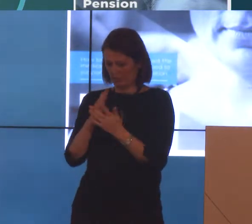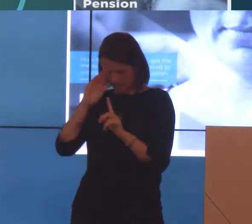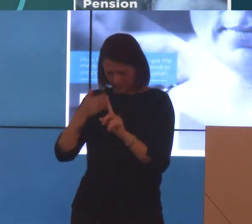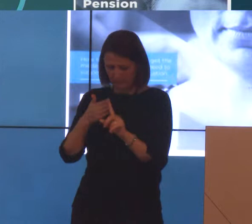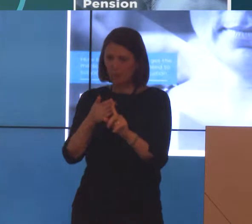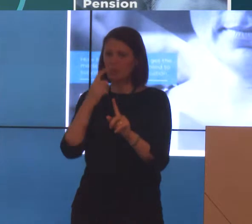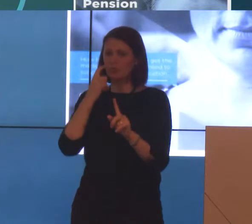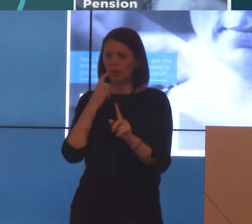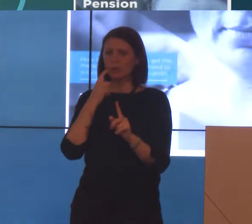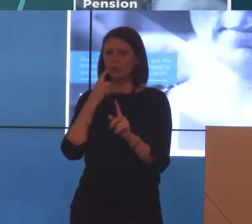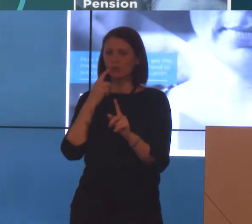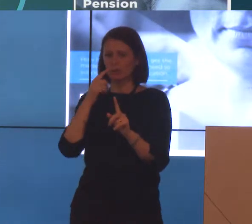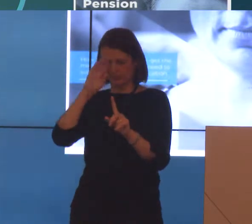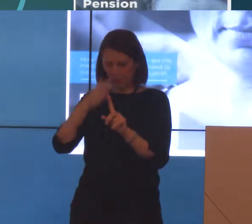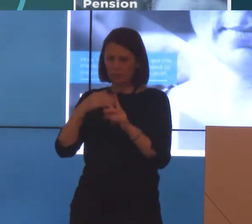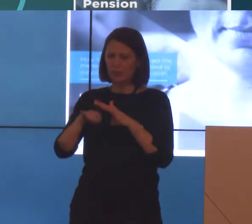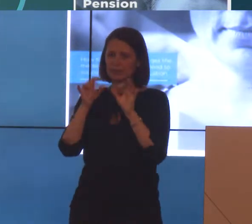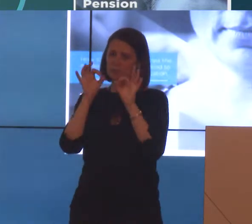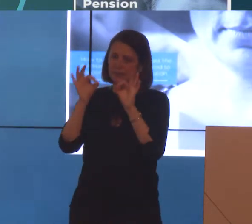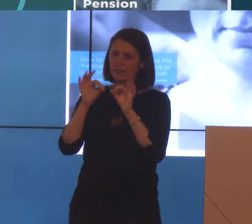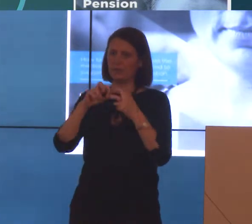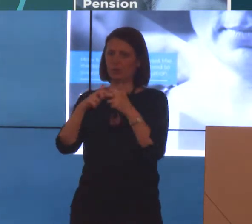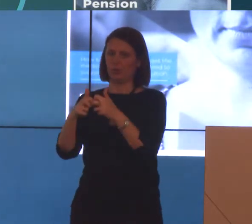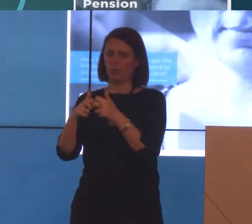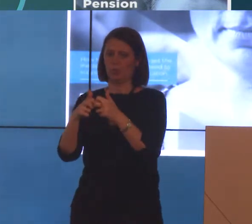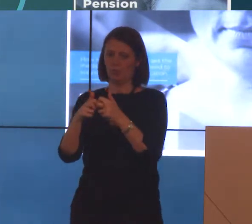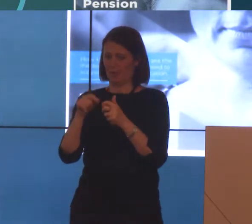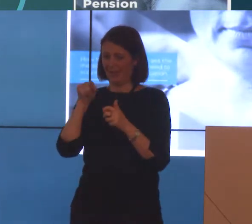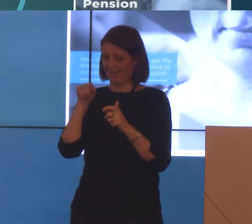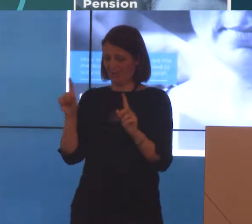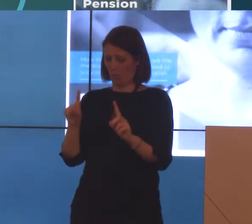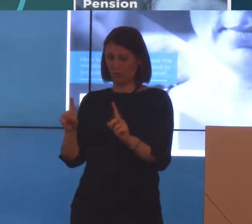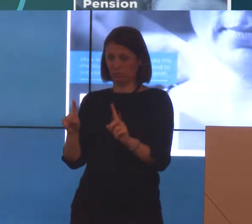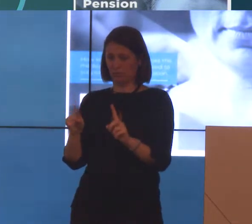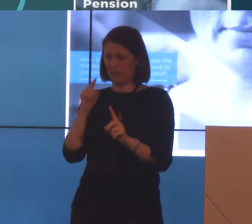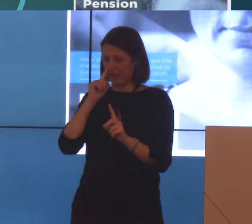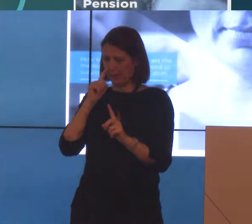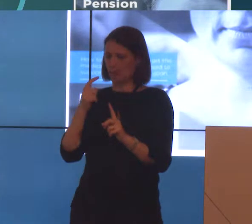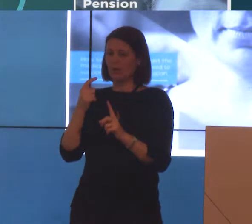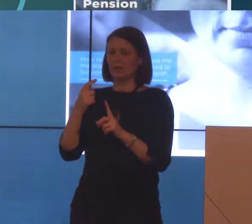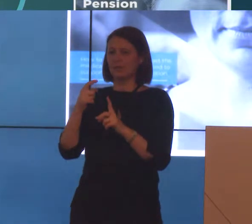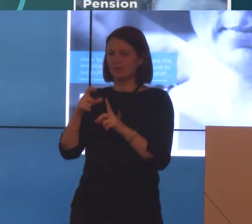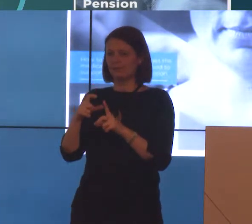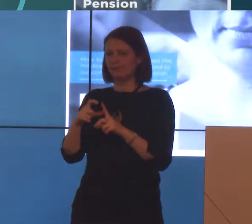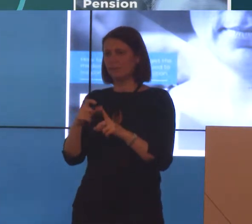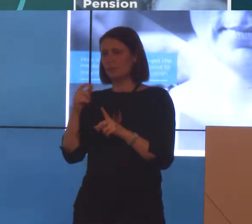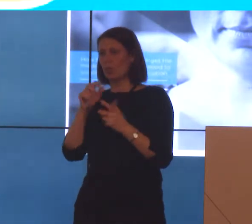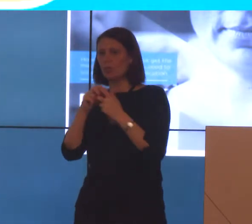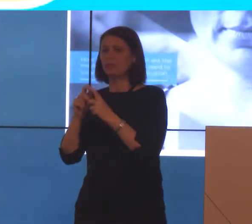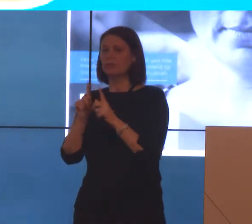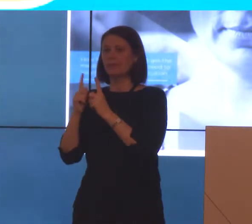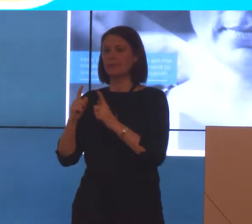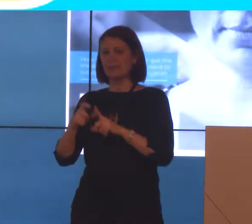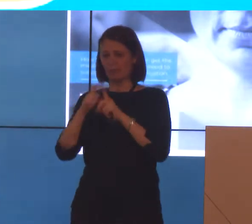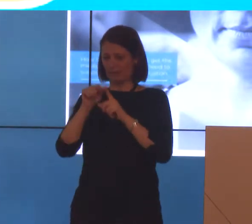trying to address a very specific issue, and that was difficulties that people have in getting appropriate medical